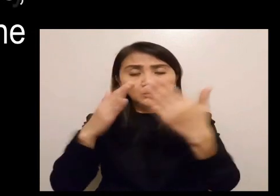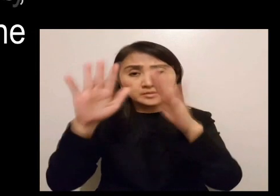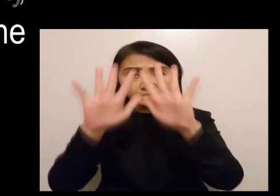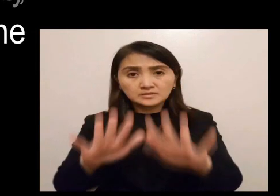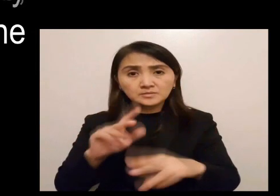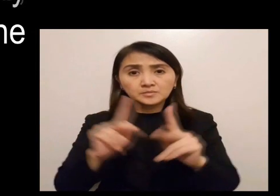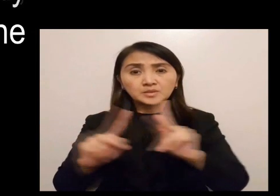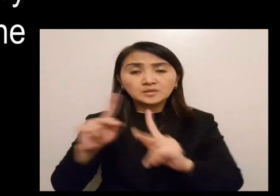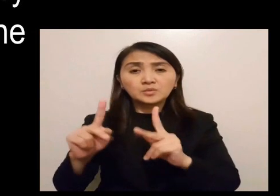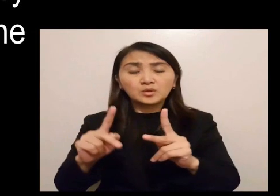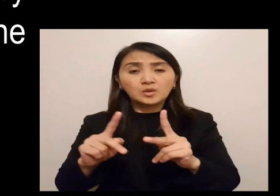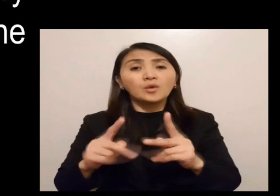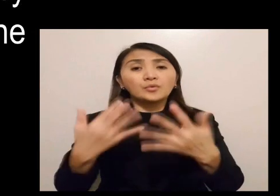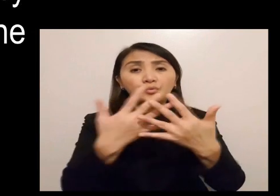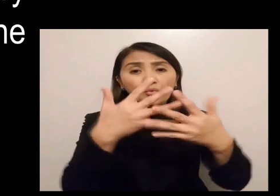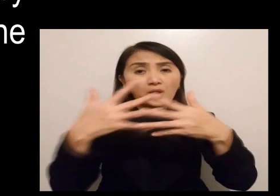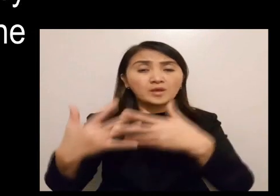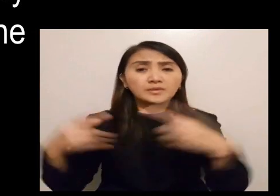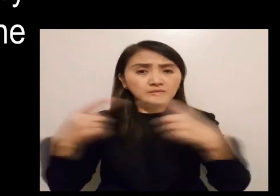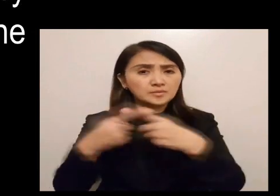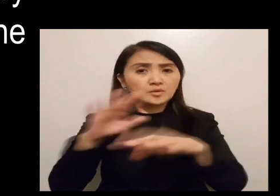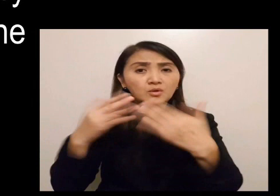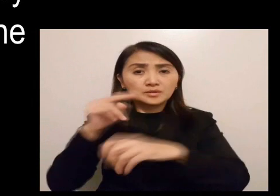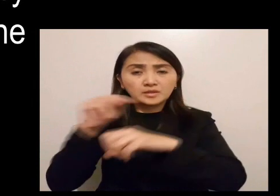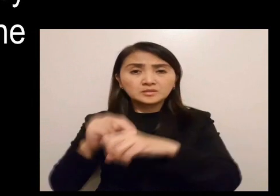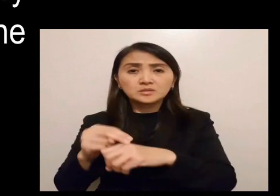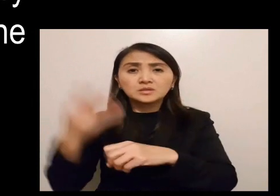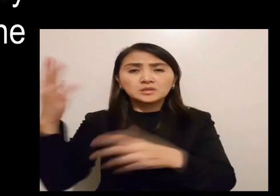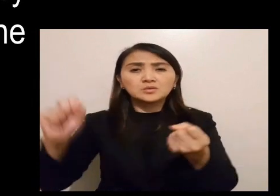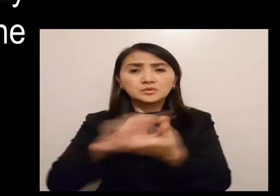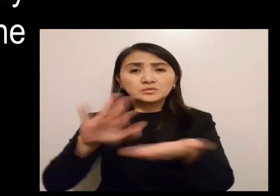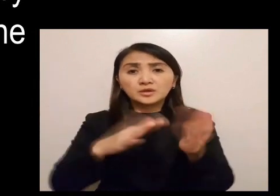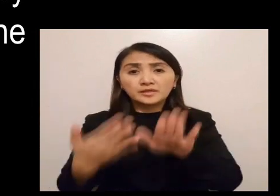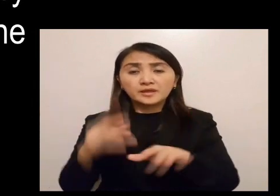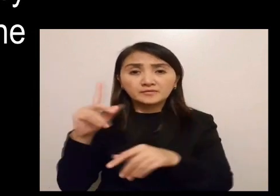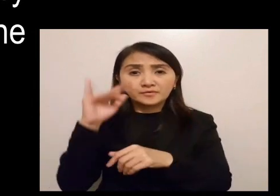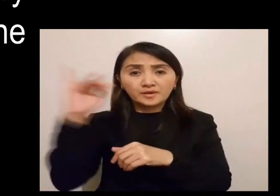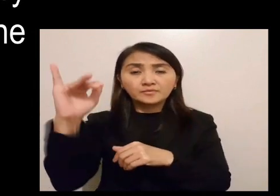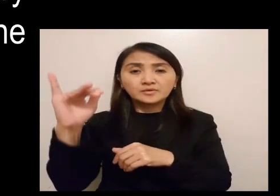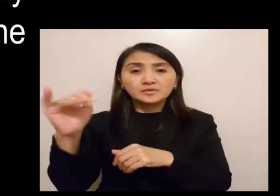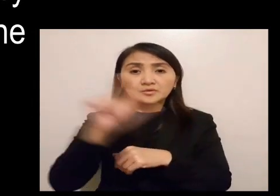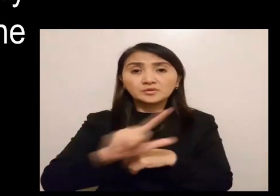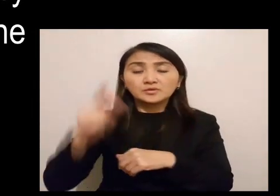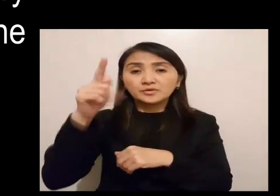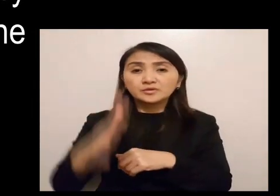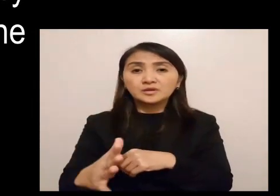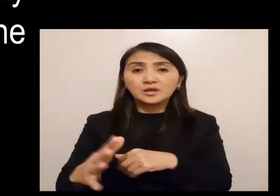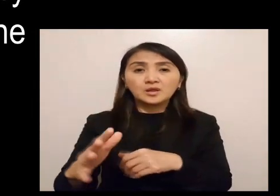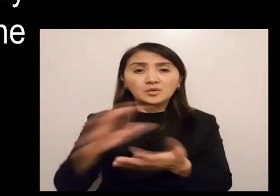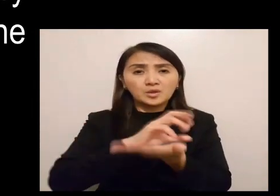veil that veils all peoples, the web that is woven over all nations. He will destroy death forever.